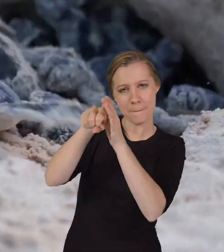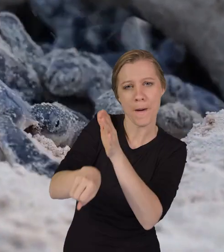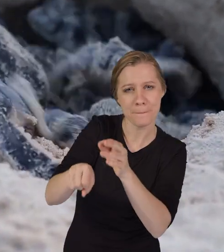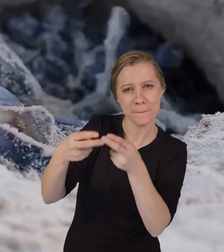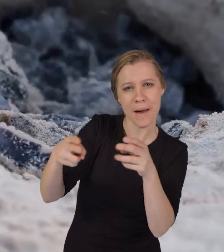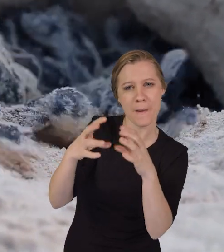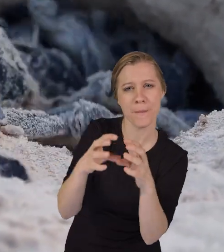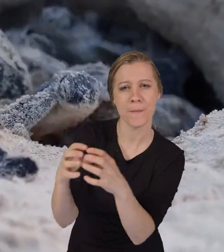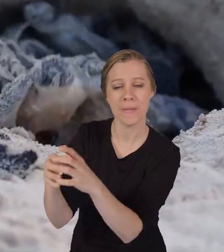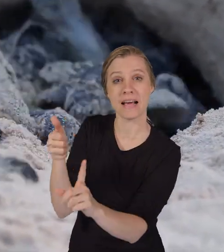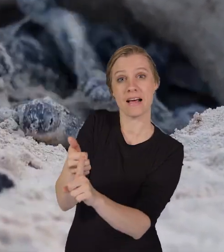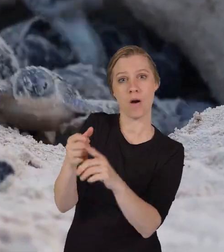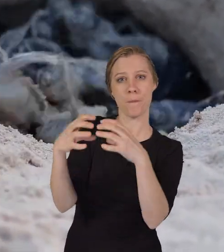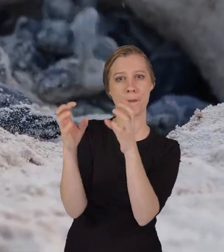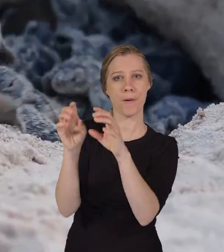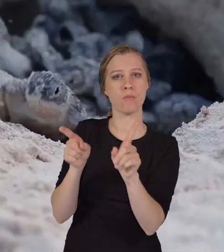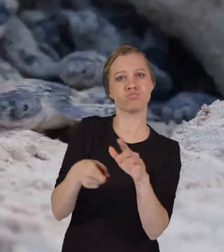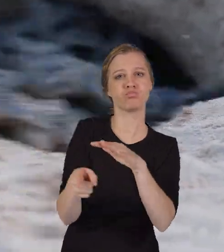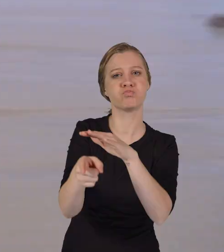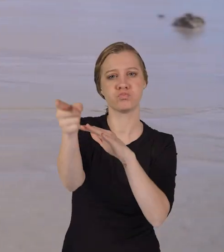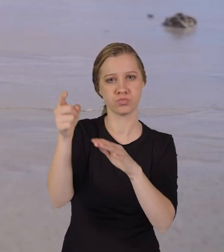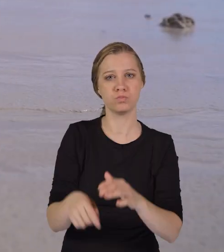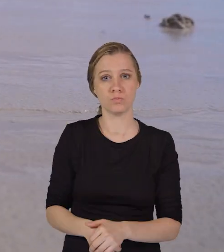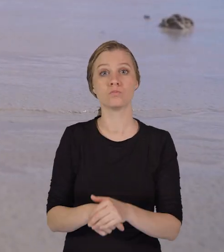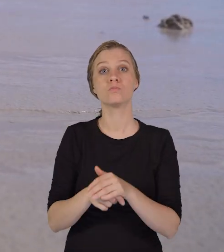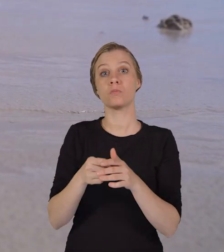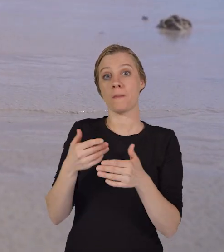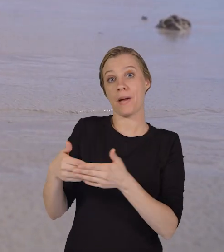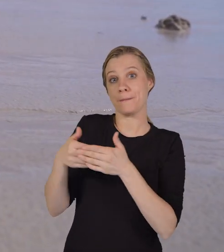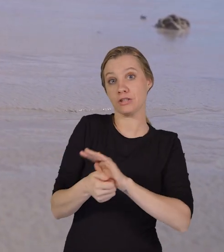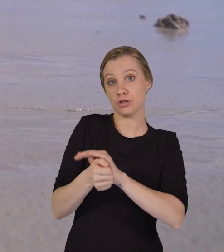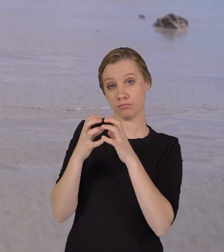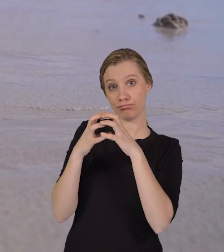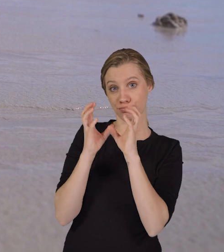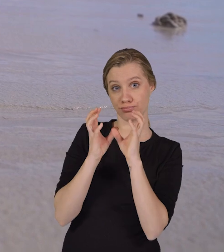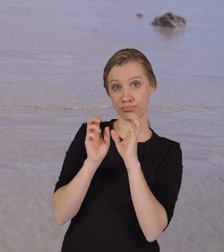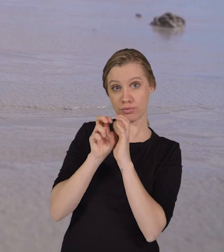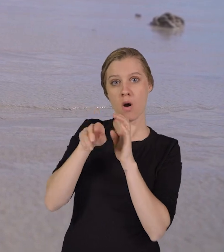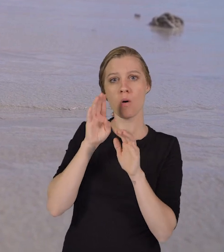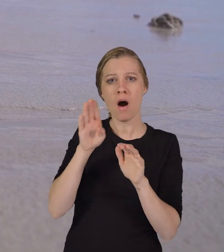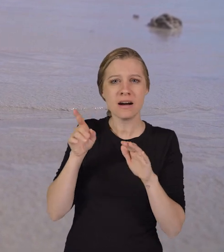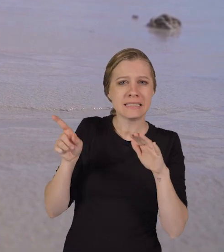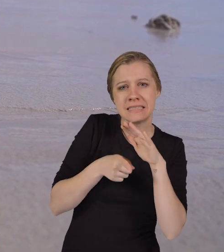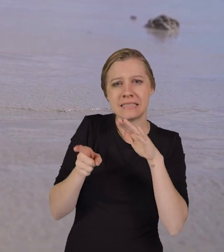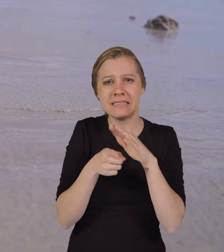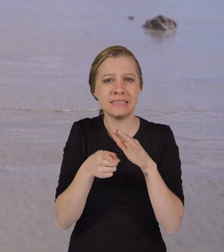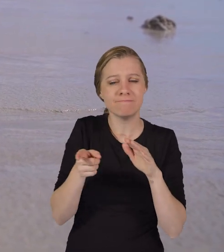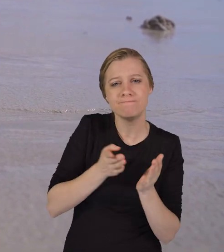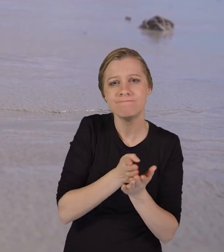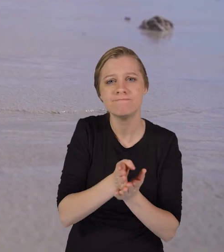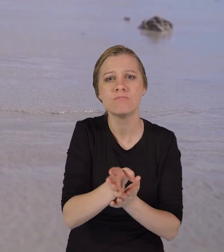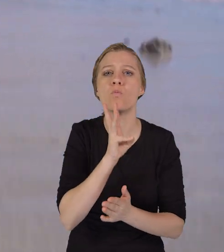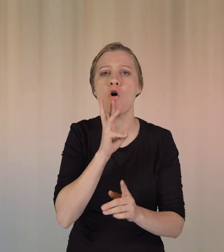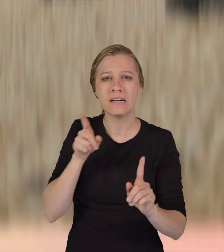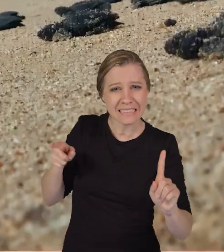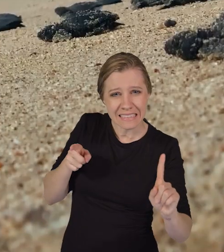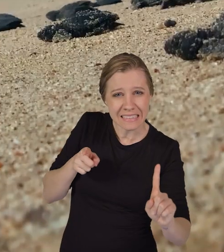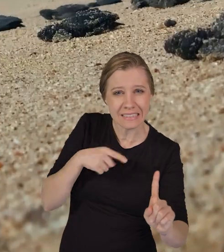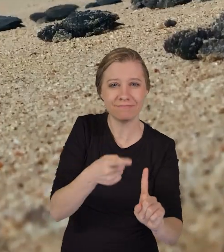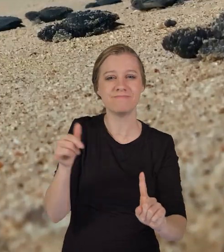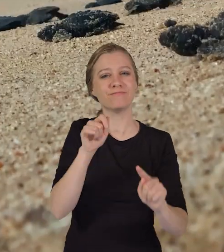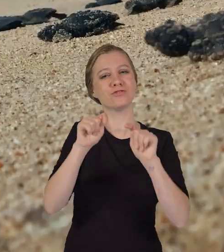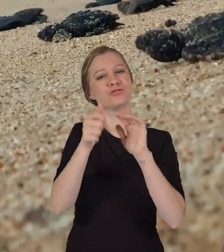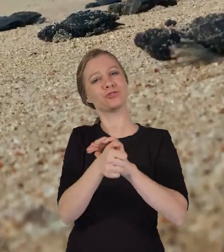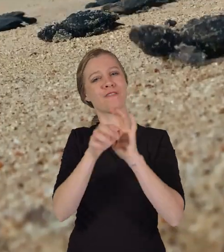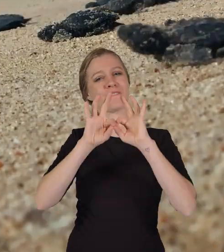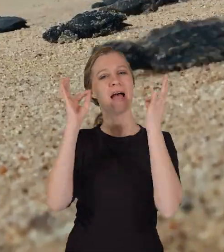Then, they leave them to hatch on their own. Once the baby turtles hatch, they start their journey to the water. It's